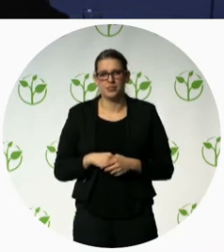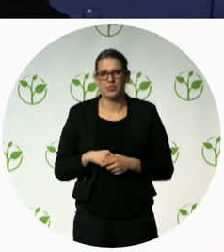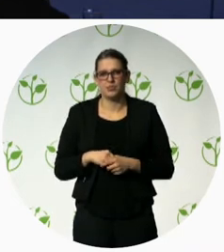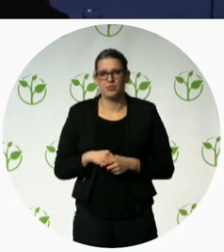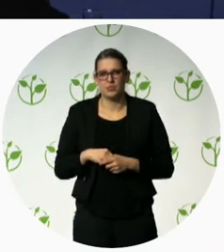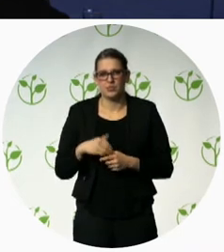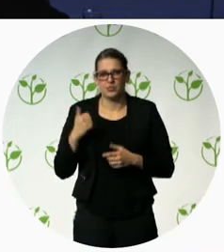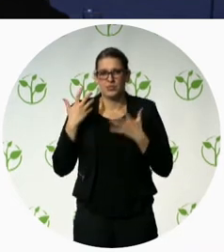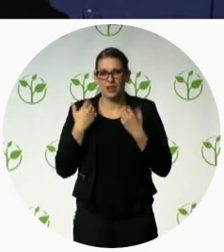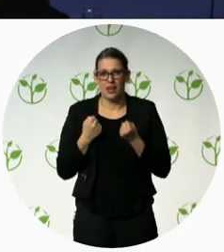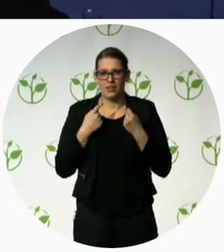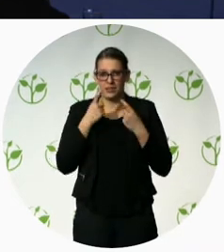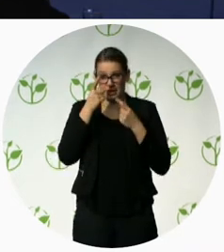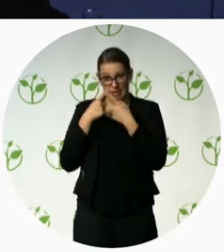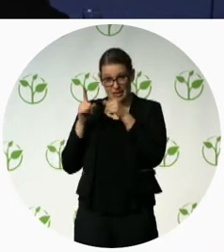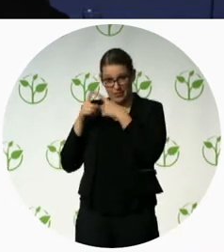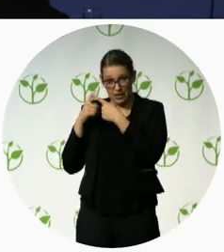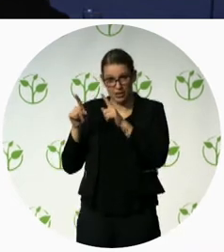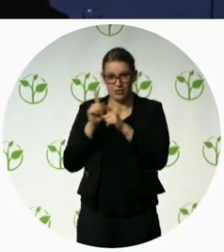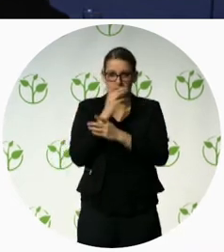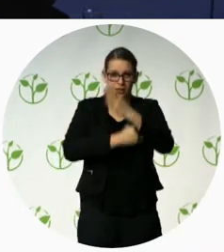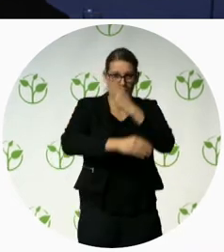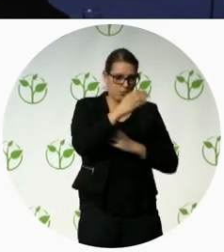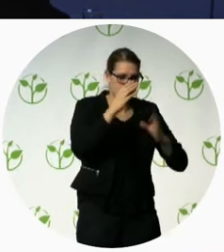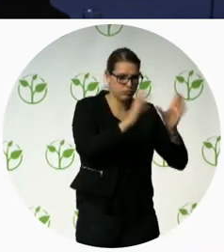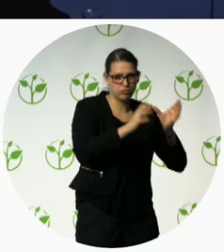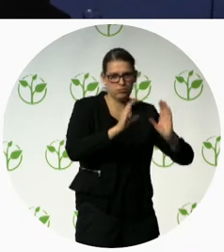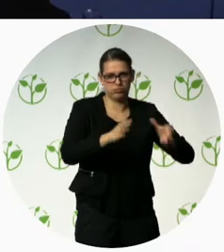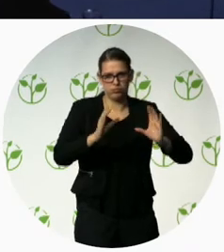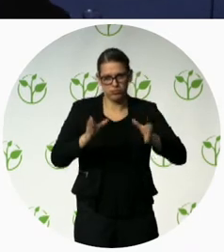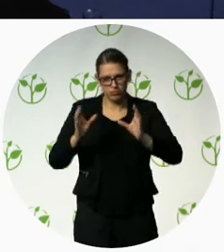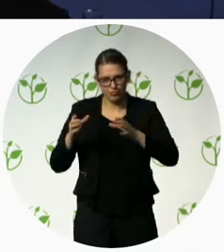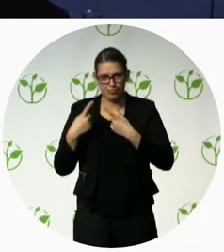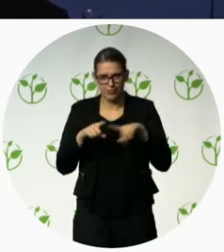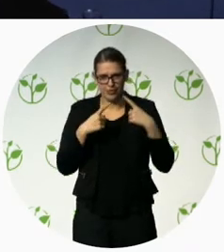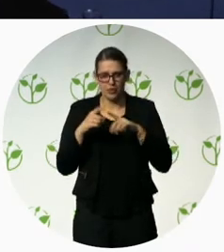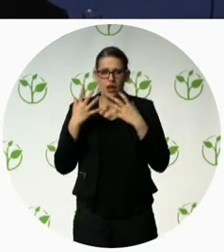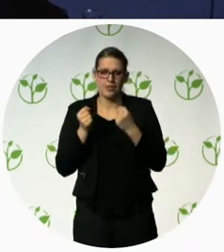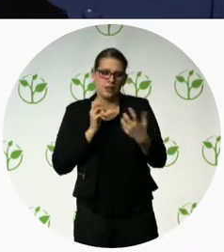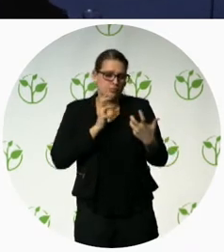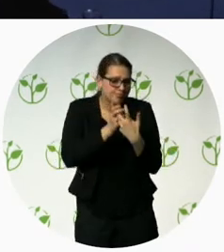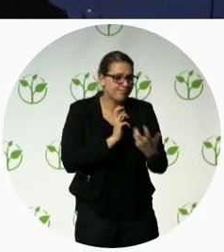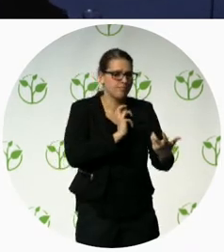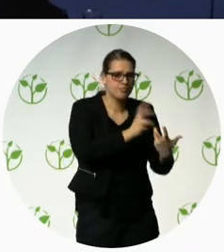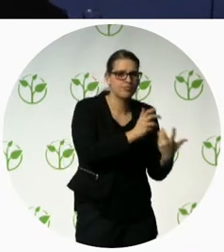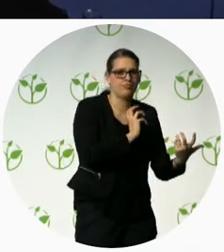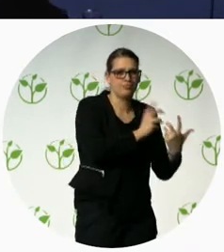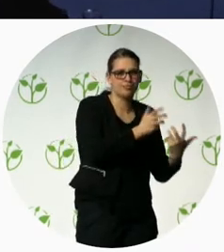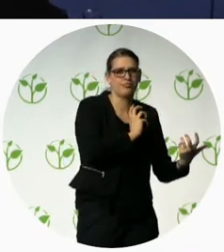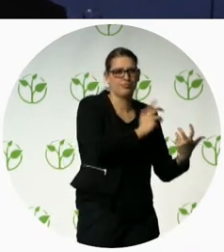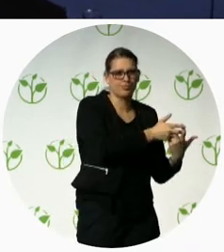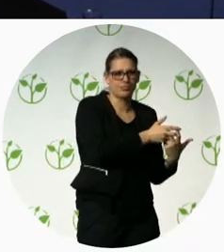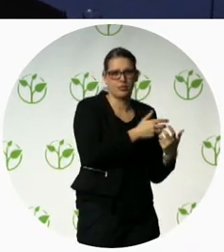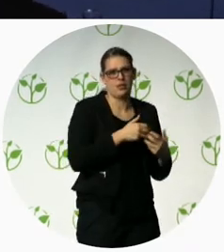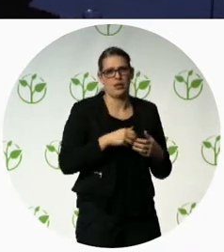blind and the deaf so the persons and the children with intellectual